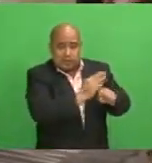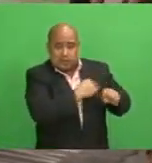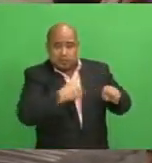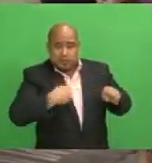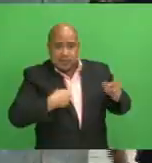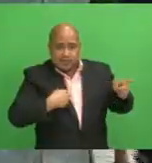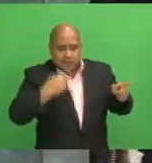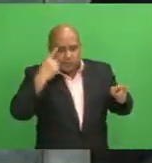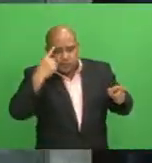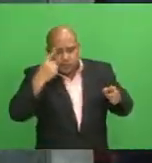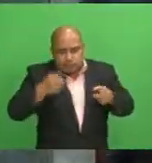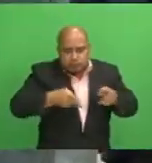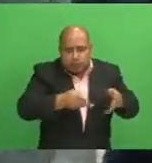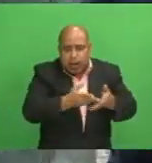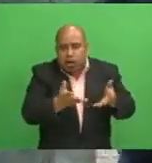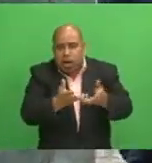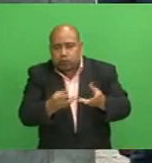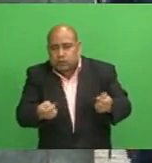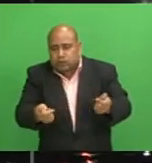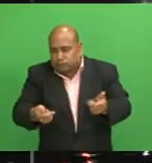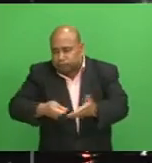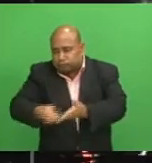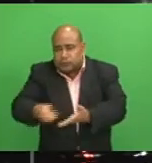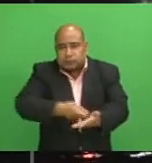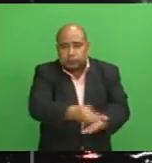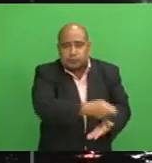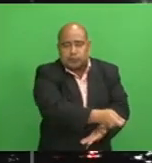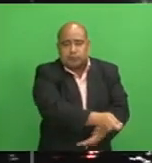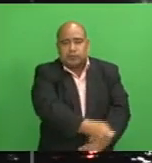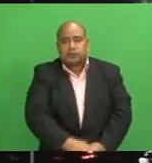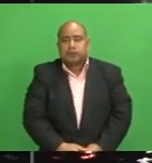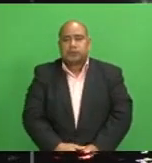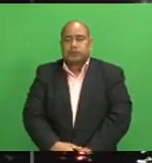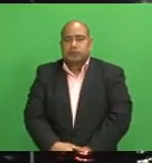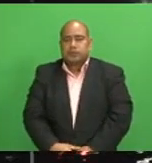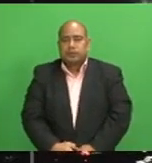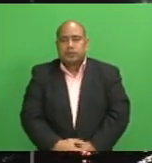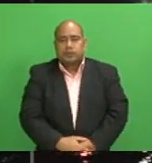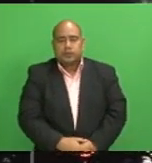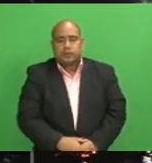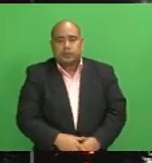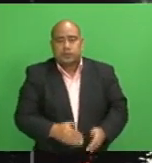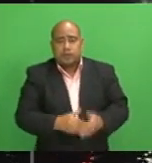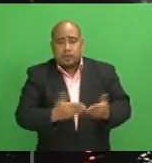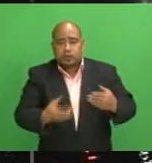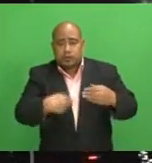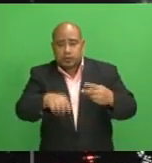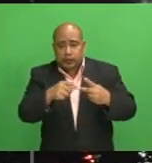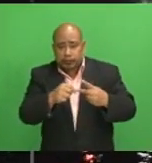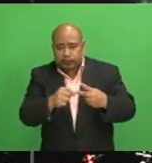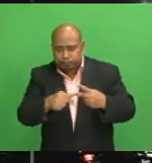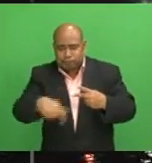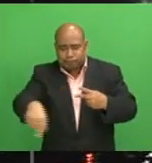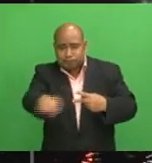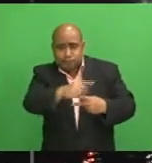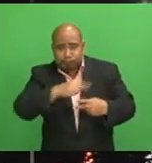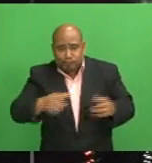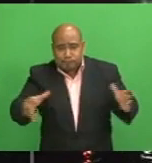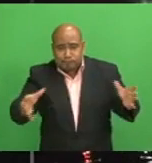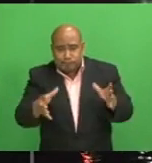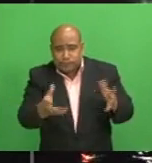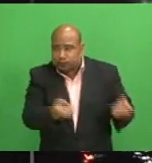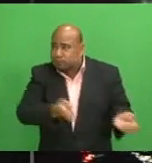payments. Kelly Vadhala, FBC News. Following a second roundtable discussion with exporters and government representatives,